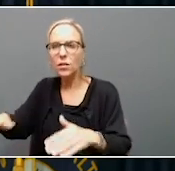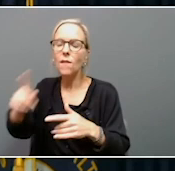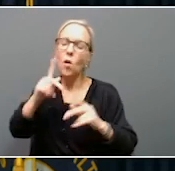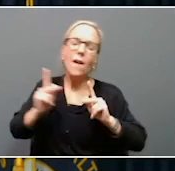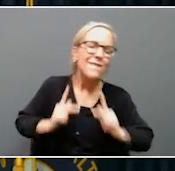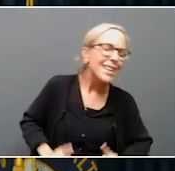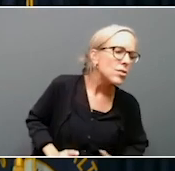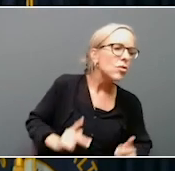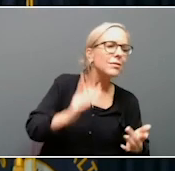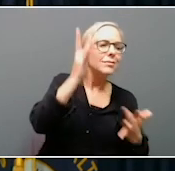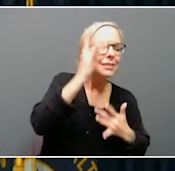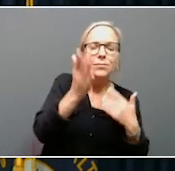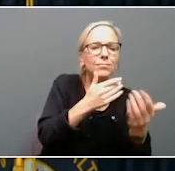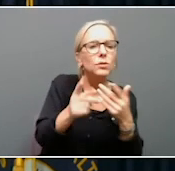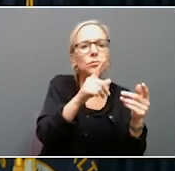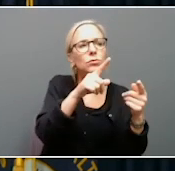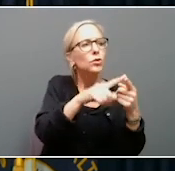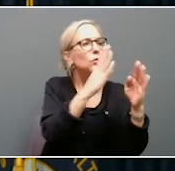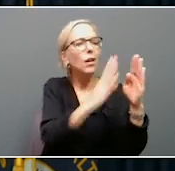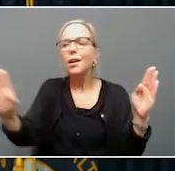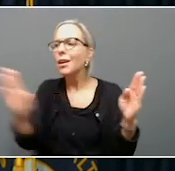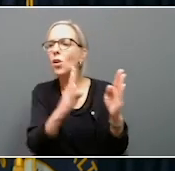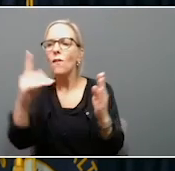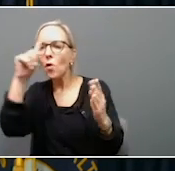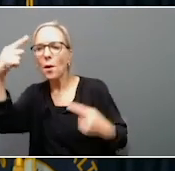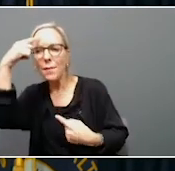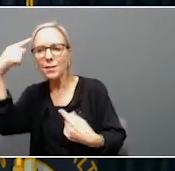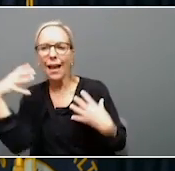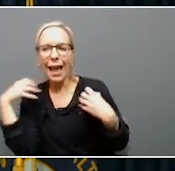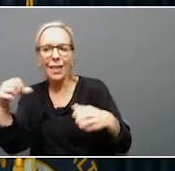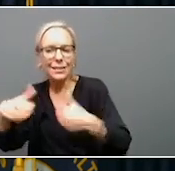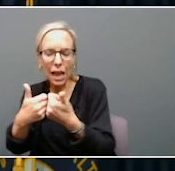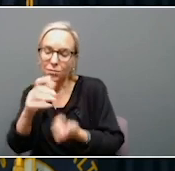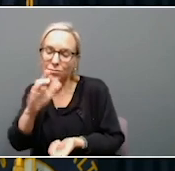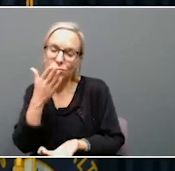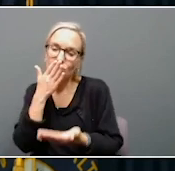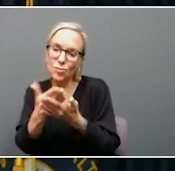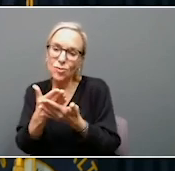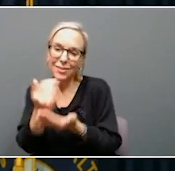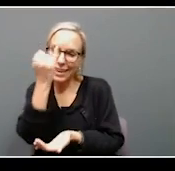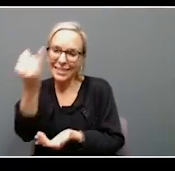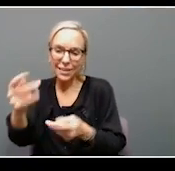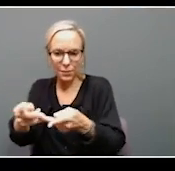to mental challenges, I think is a good idea. John Chiefs, Herald Leader.